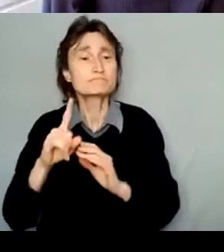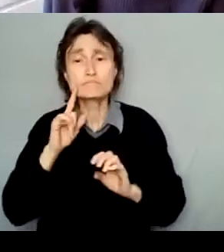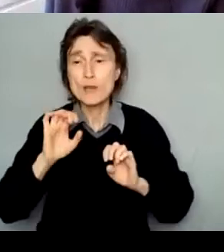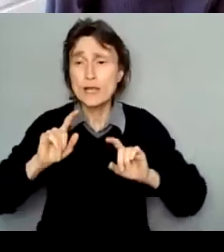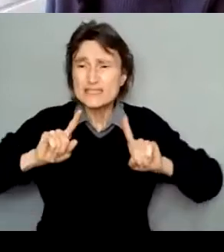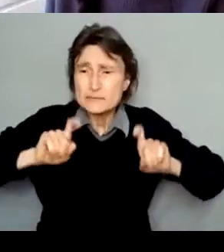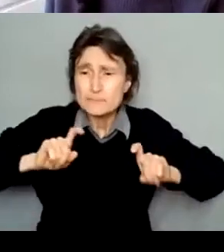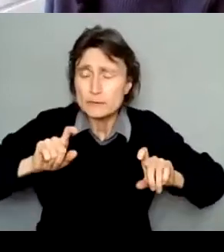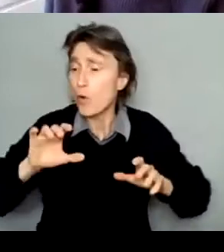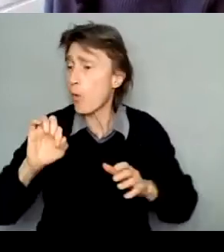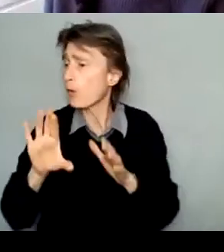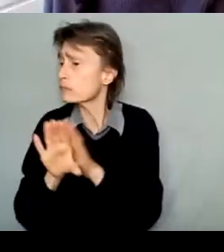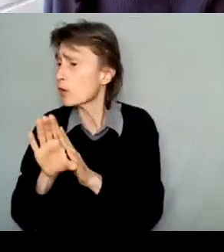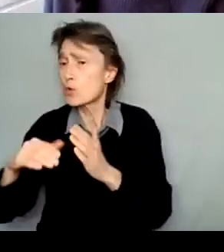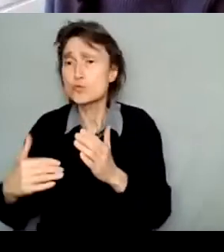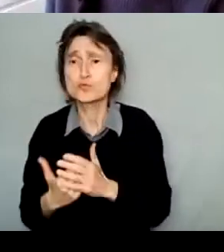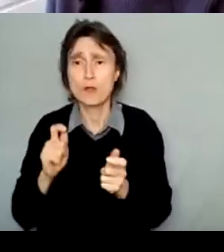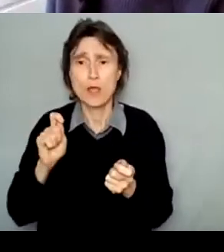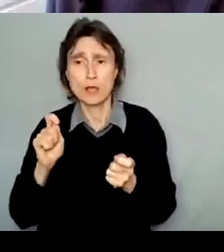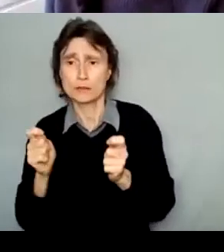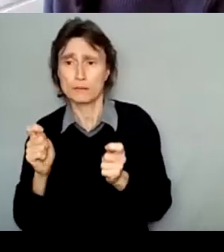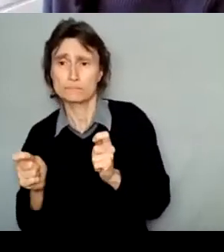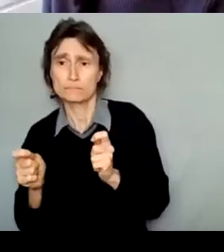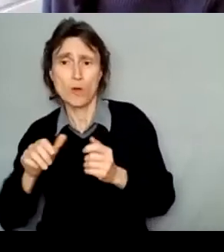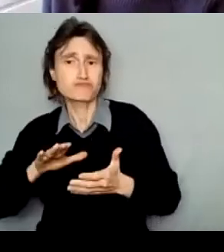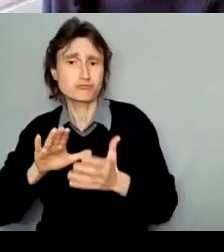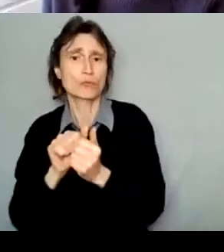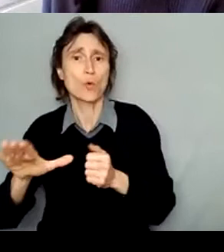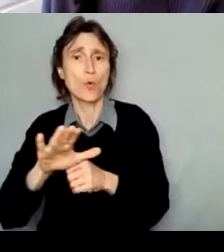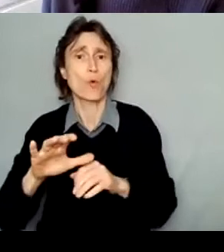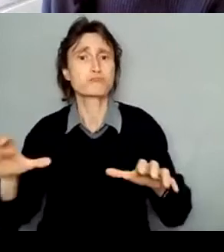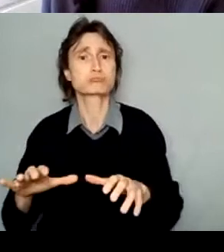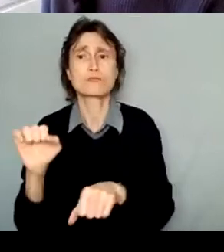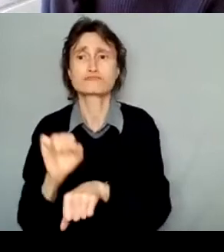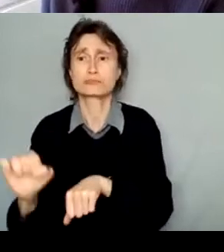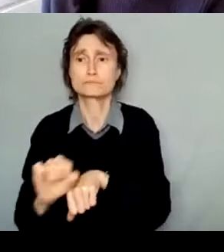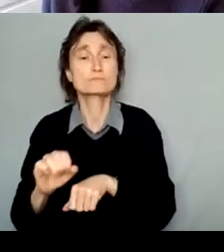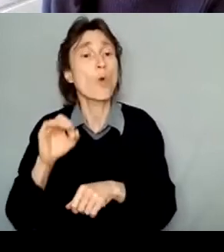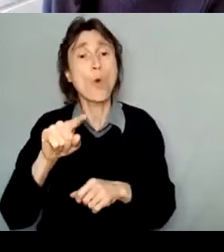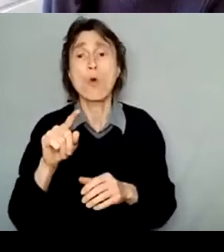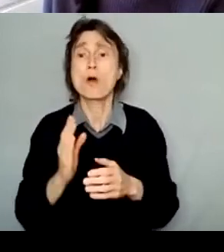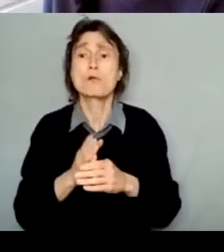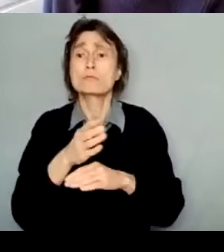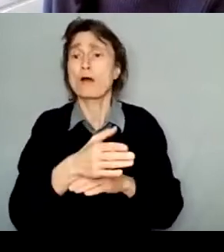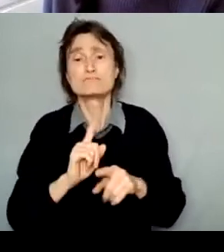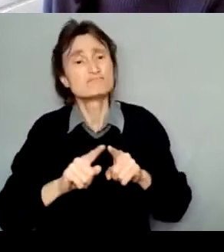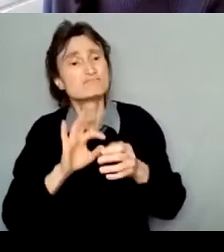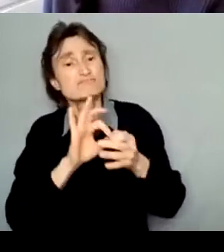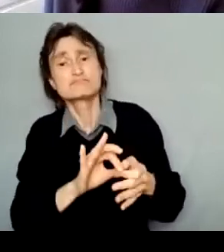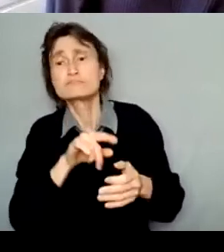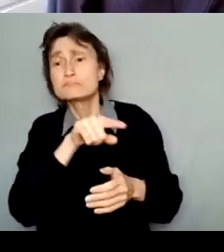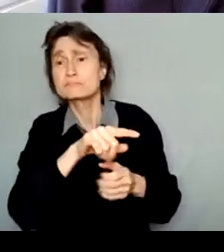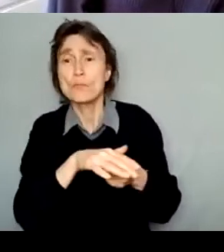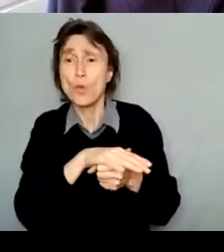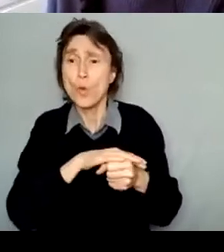of new or adapted approaches to the practice or cross-sector collaboration, creative economy, and neighborhood level